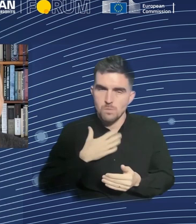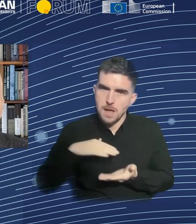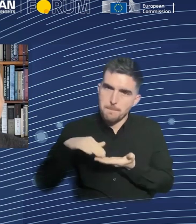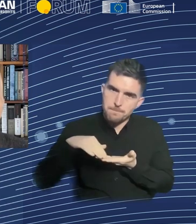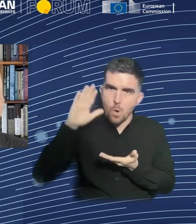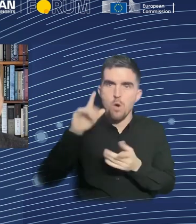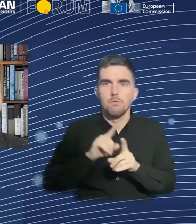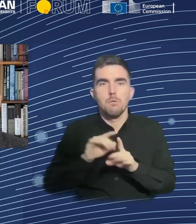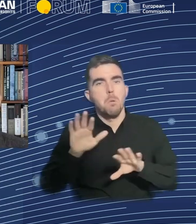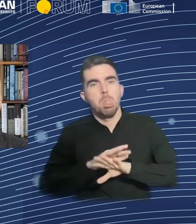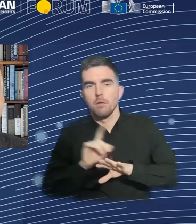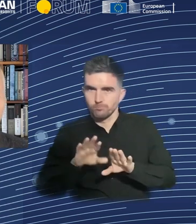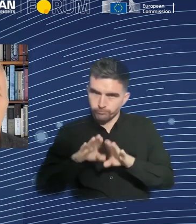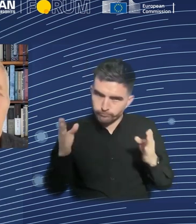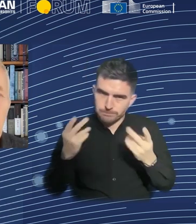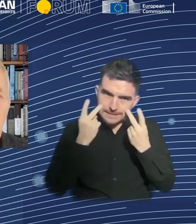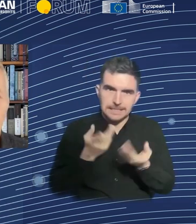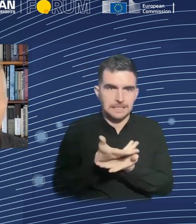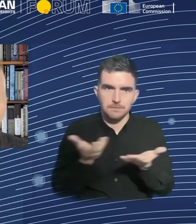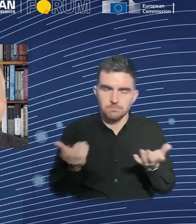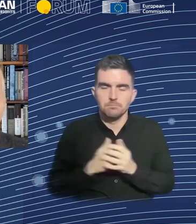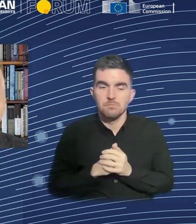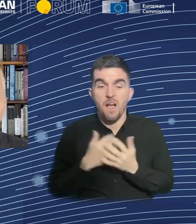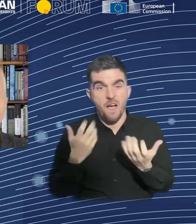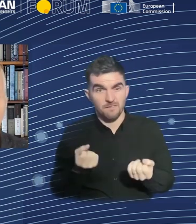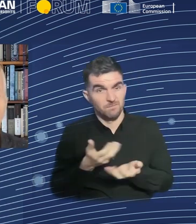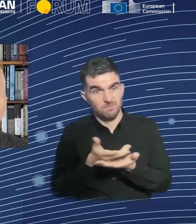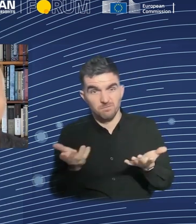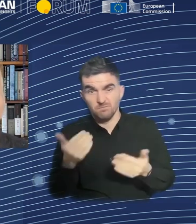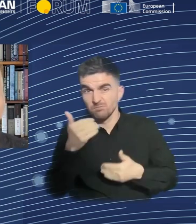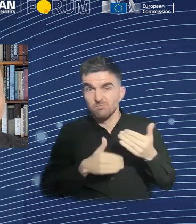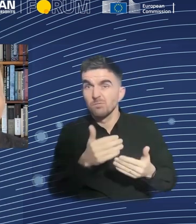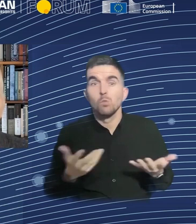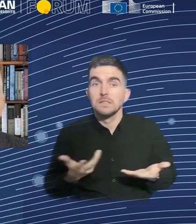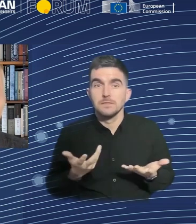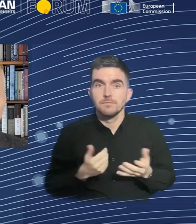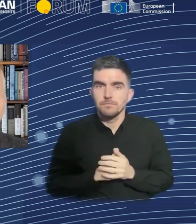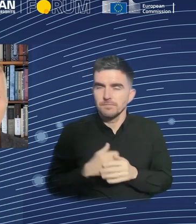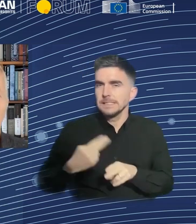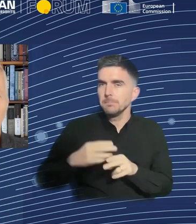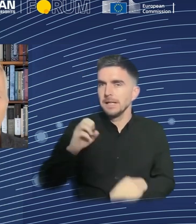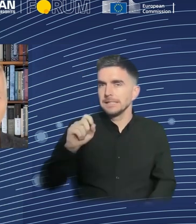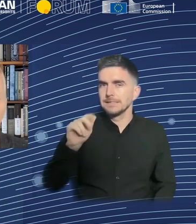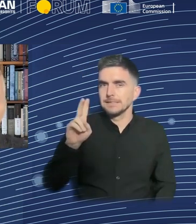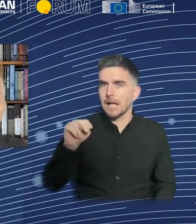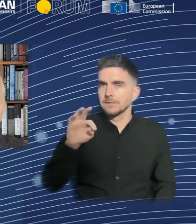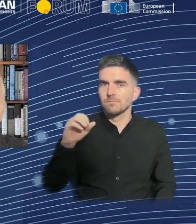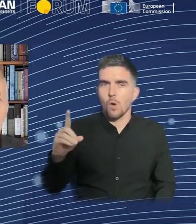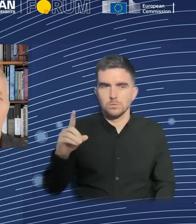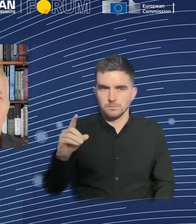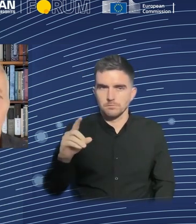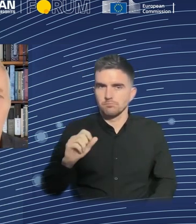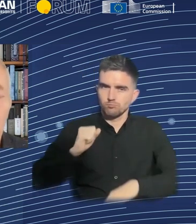Foundation Model Transparency Index, their key findings, the very top model, which is an open source model called LAMA2,